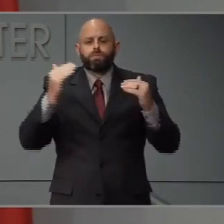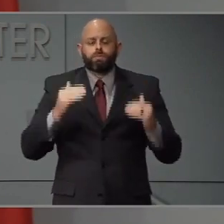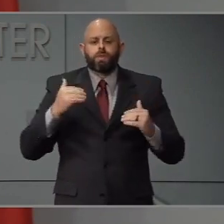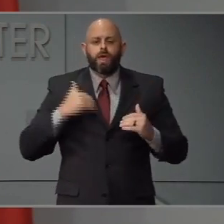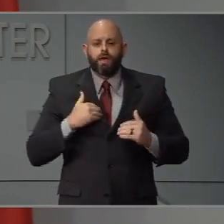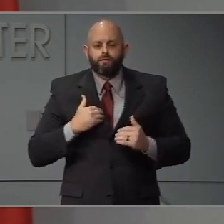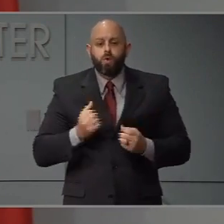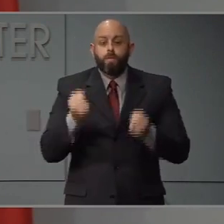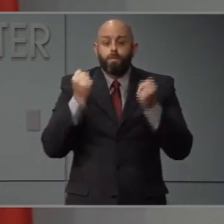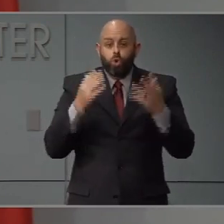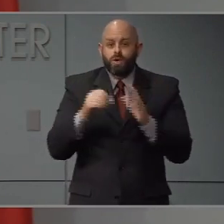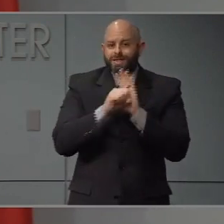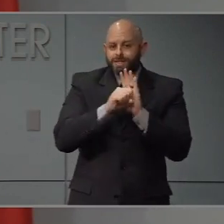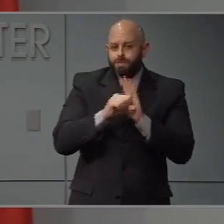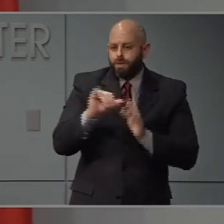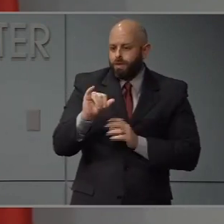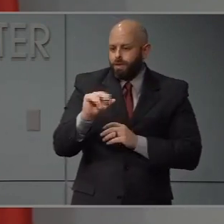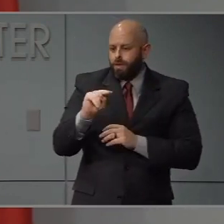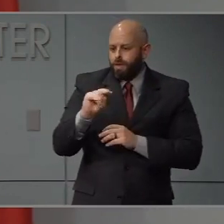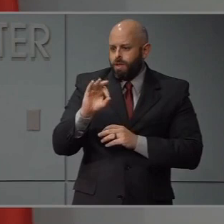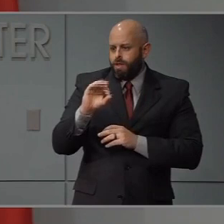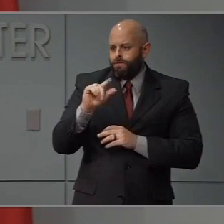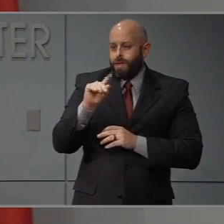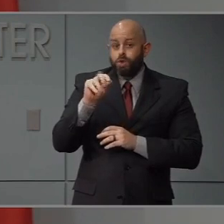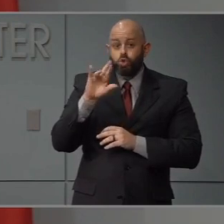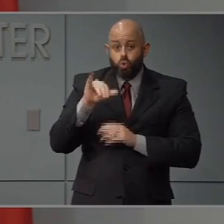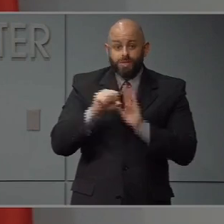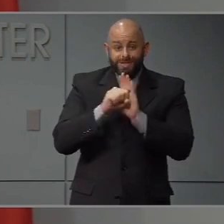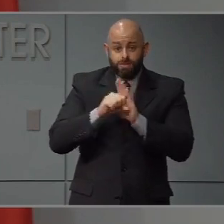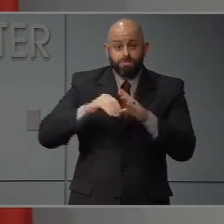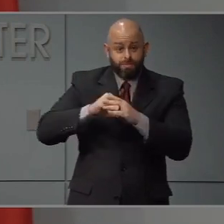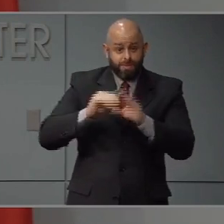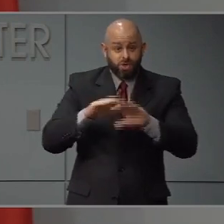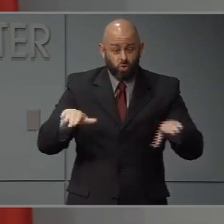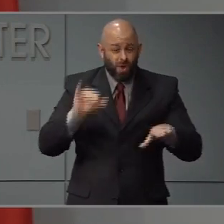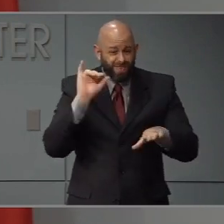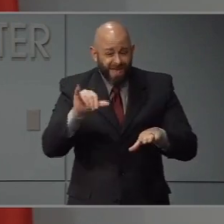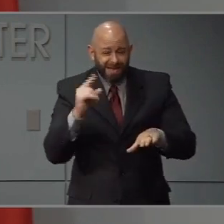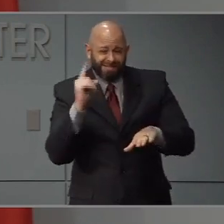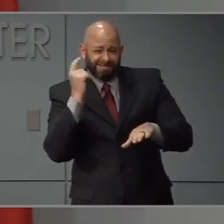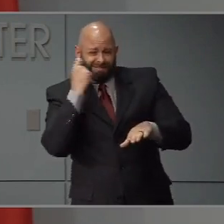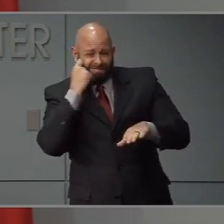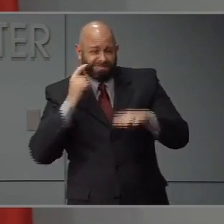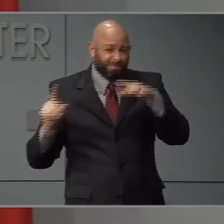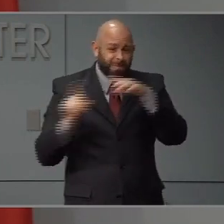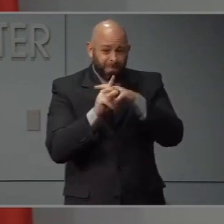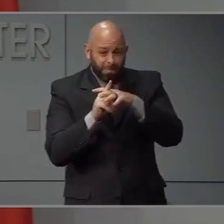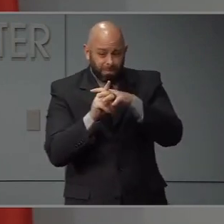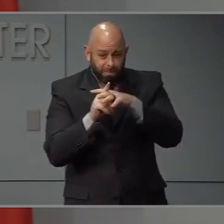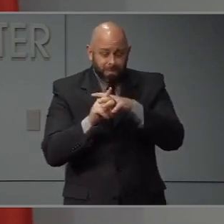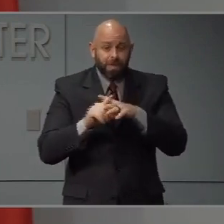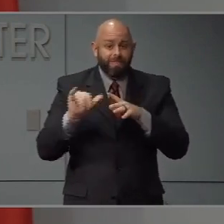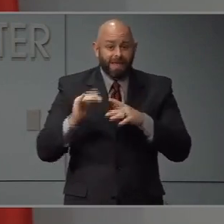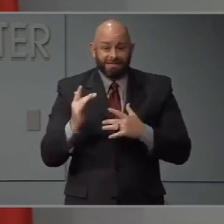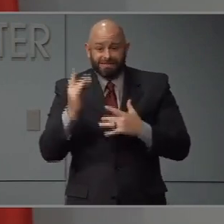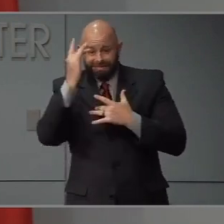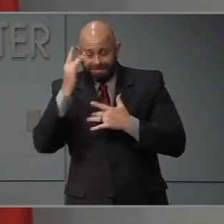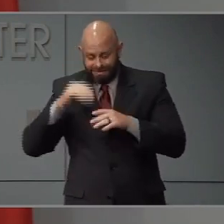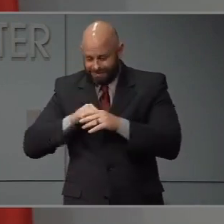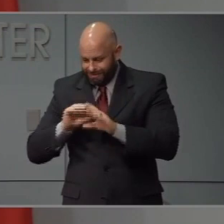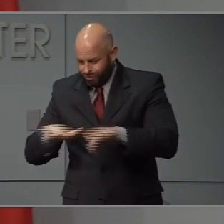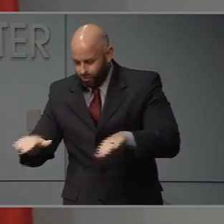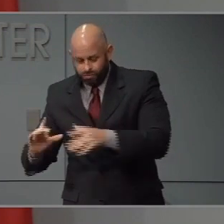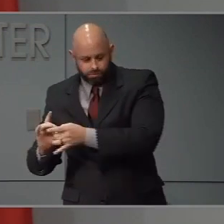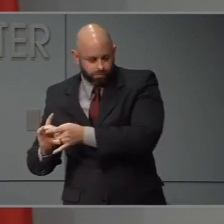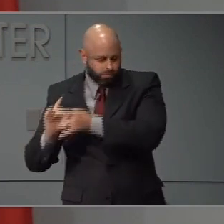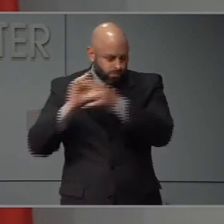in children, or MISC. It's associated with COVID-19. MISC